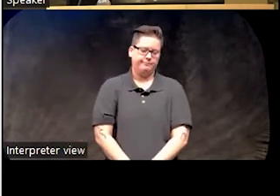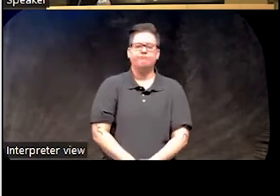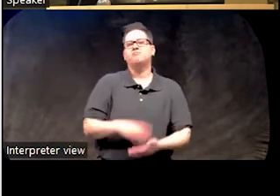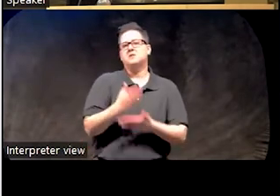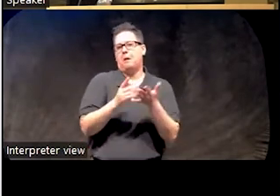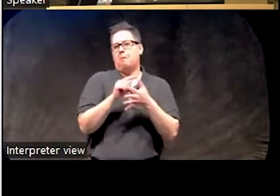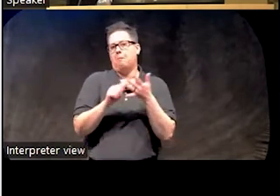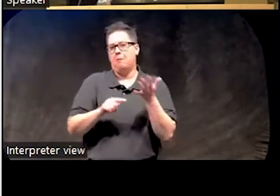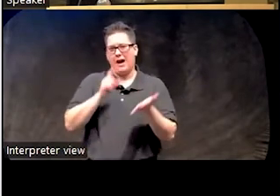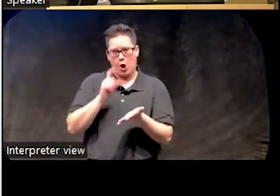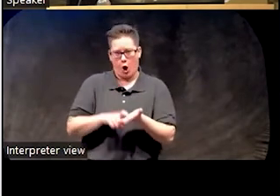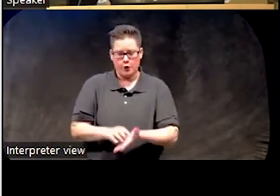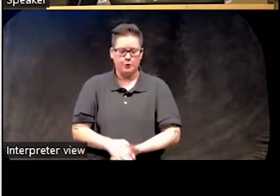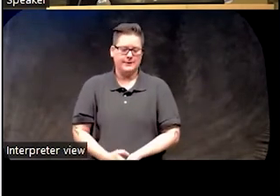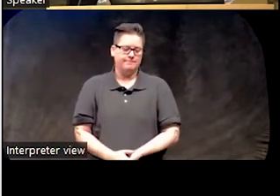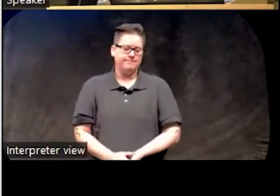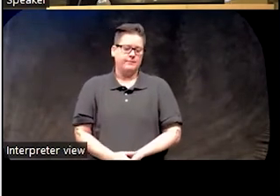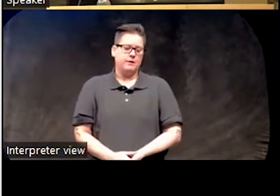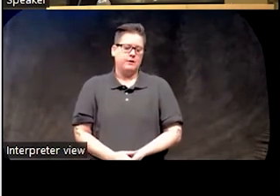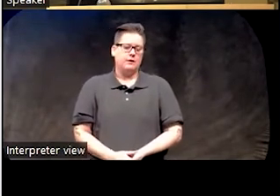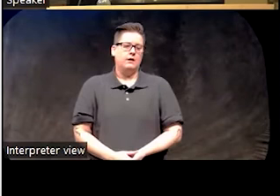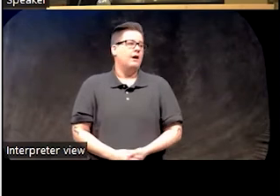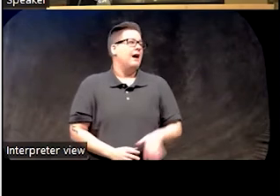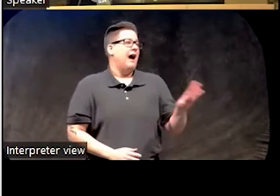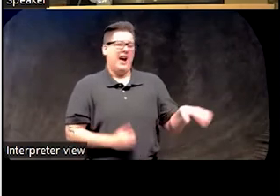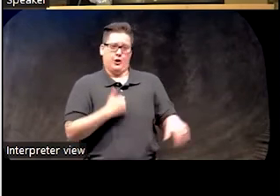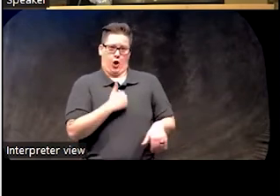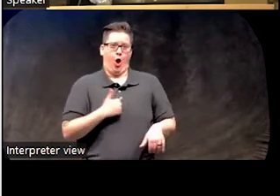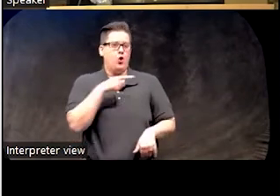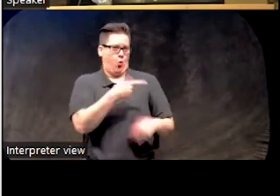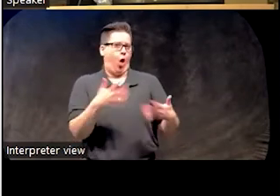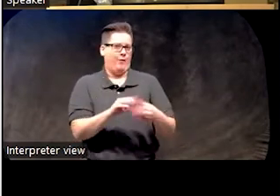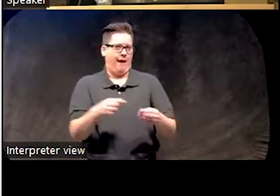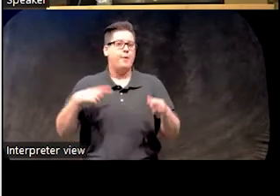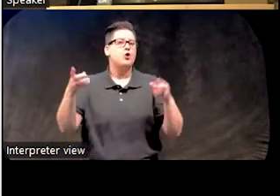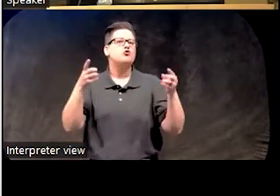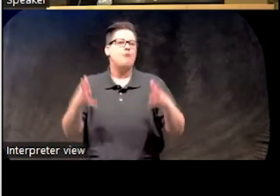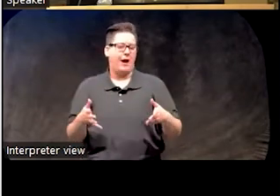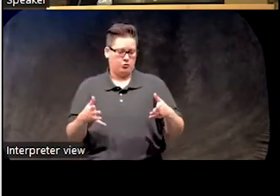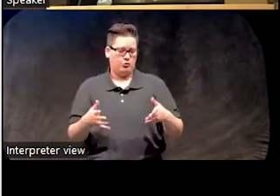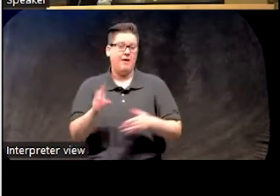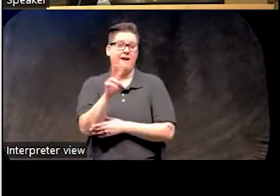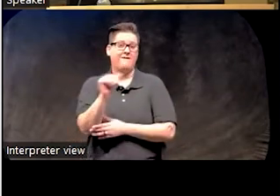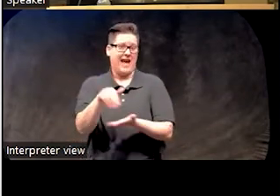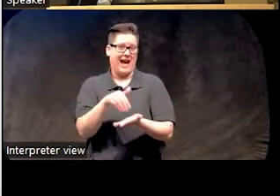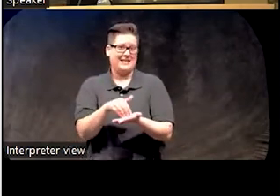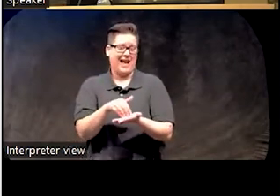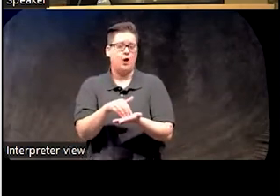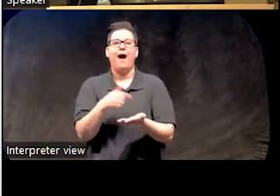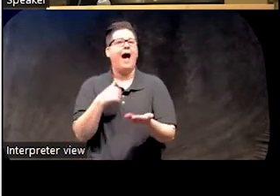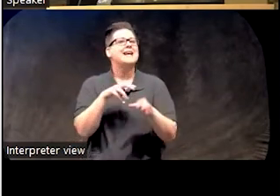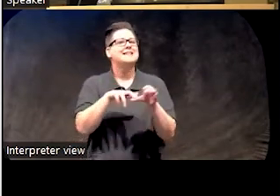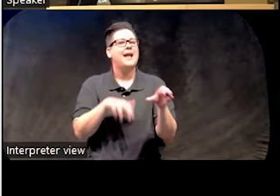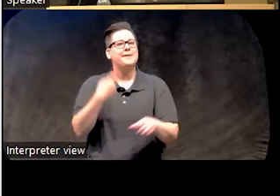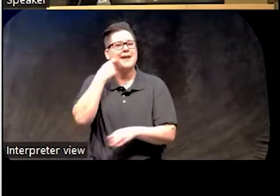couple of acknowledgments. So, George, I'm sorry. You did say that I was director of this VA center. I stepped